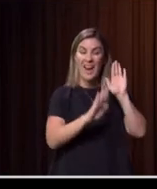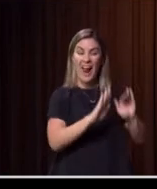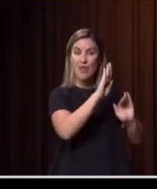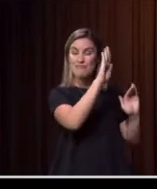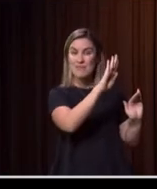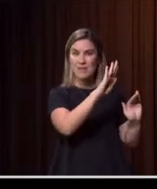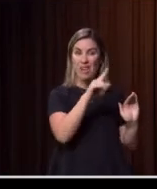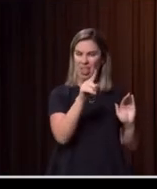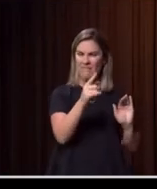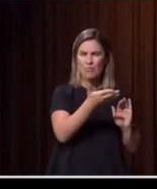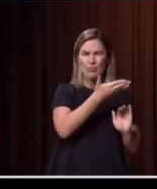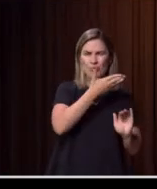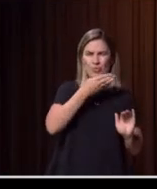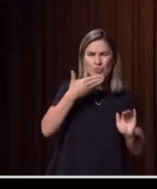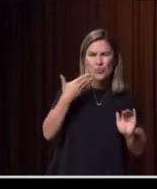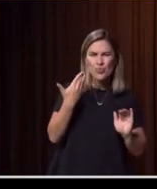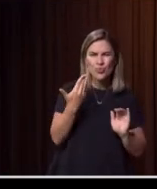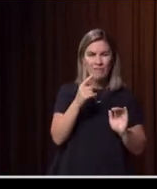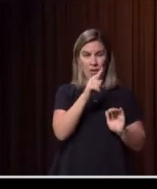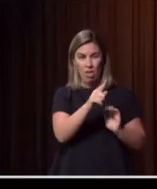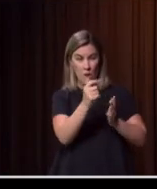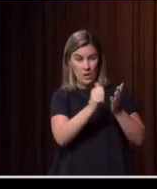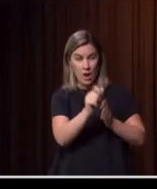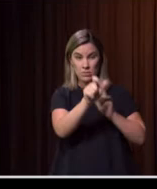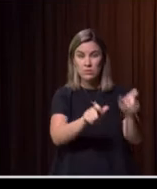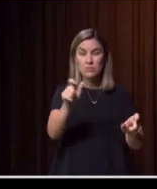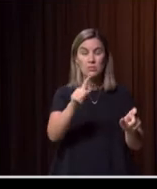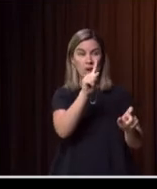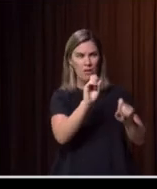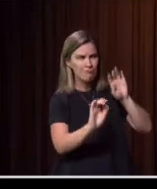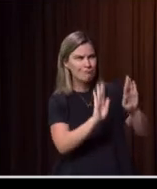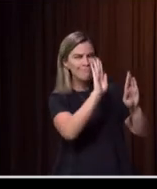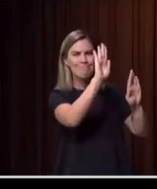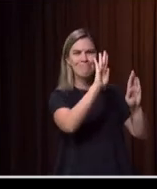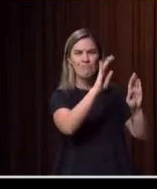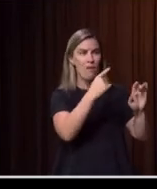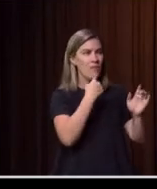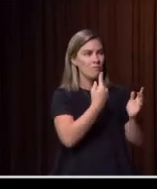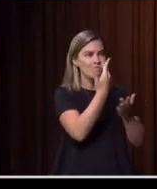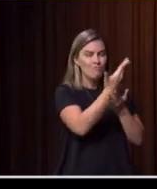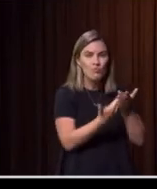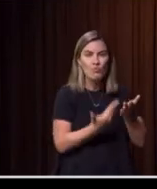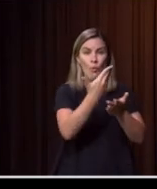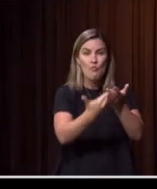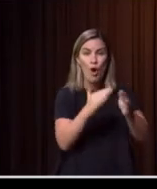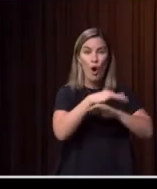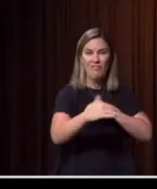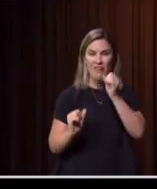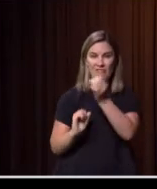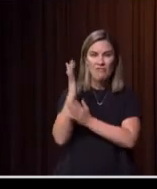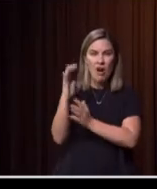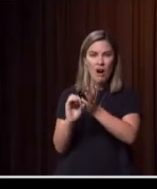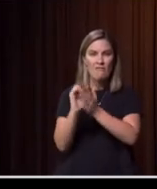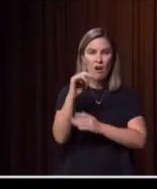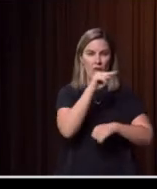cartoonists that were reporting the stories of the fires and how they were unfolding and what was being captured at moments